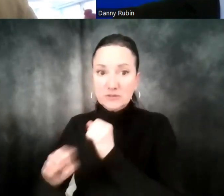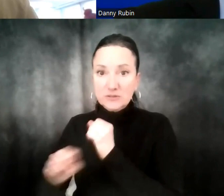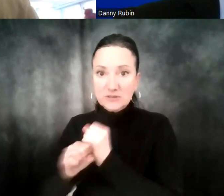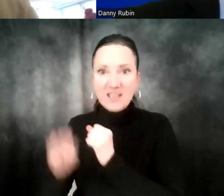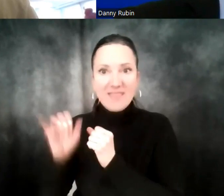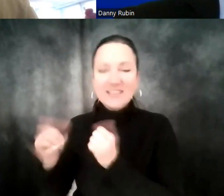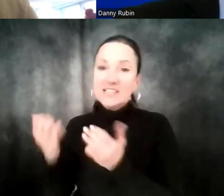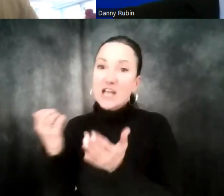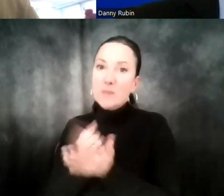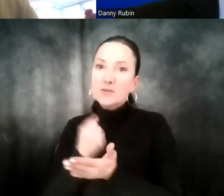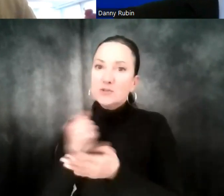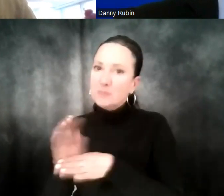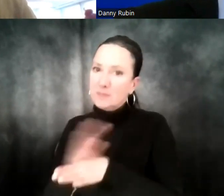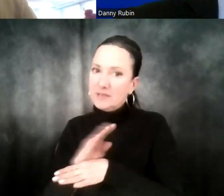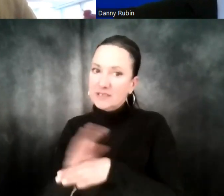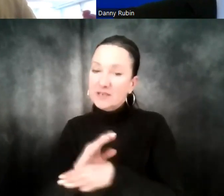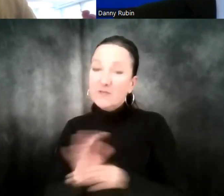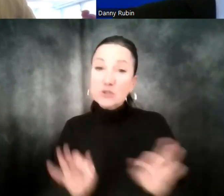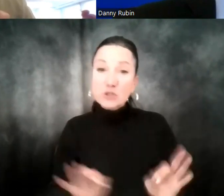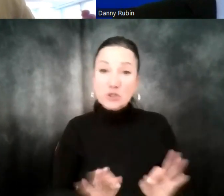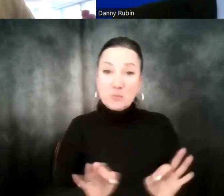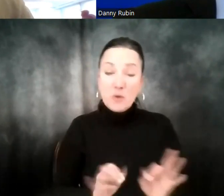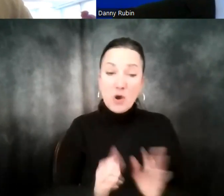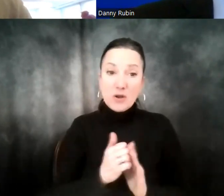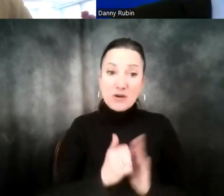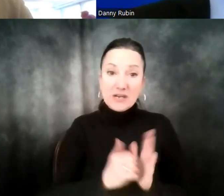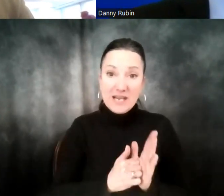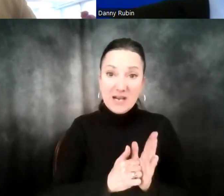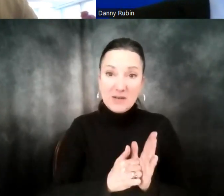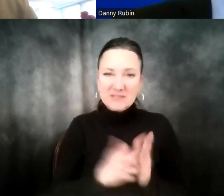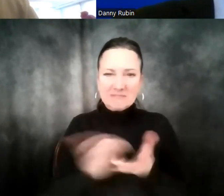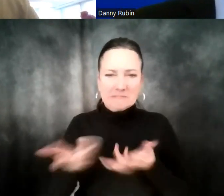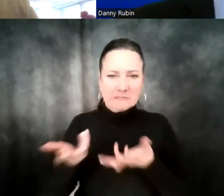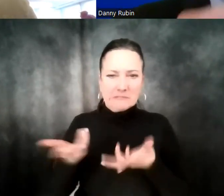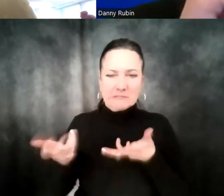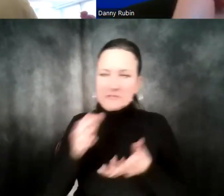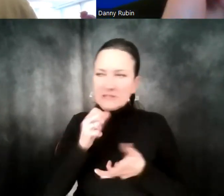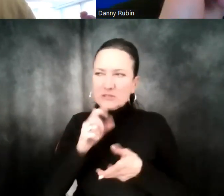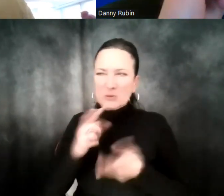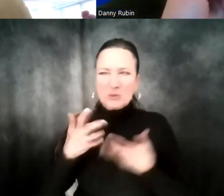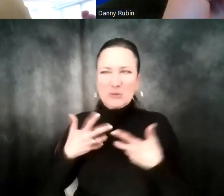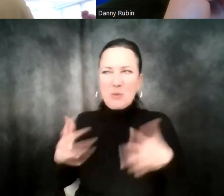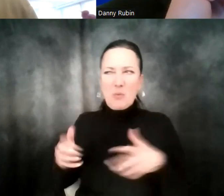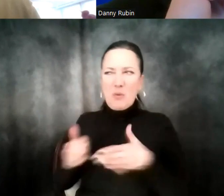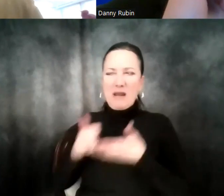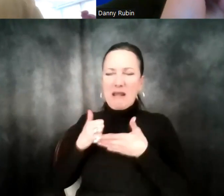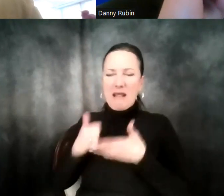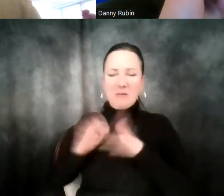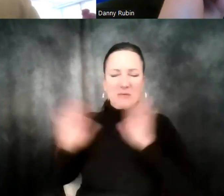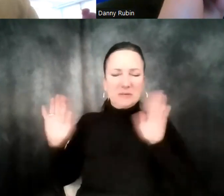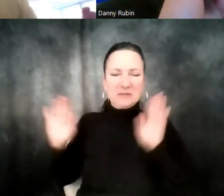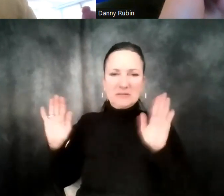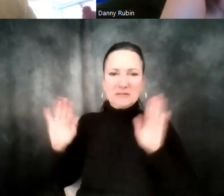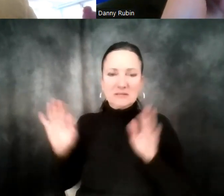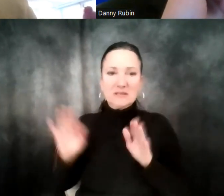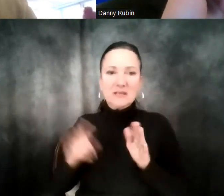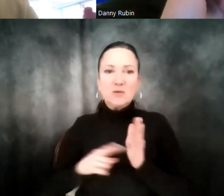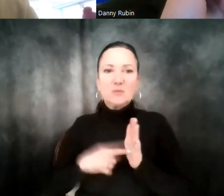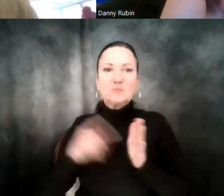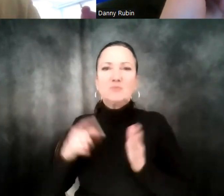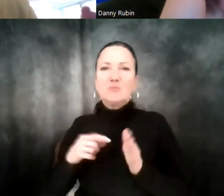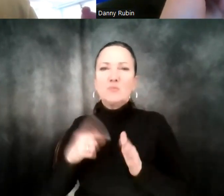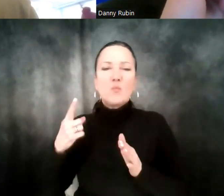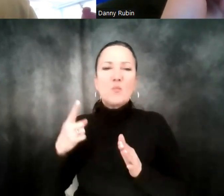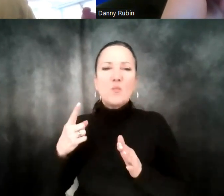business. For smaller accounts, either they're, like, hesitant to work with me or they don't really want my help. They don't want recommendations. I'll maybe check in once a